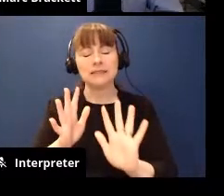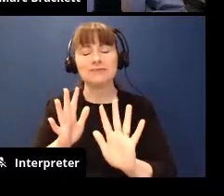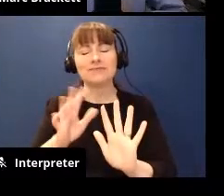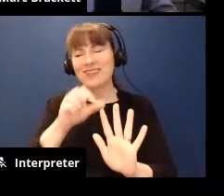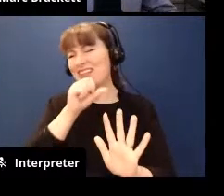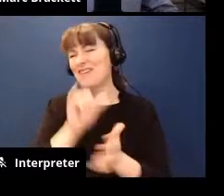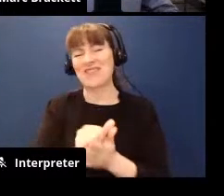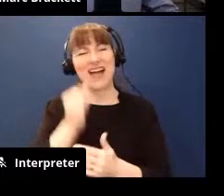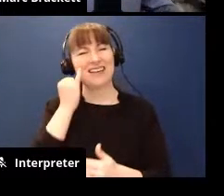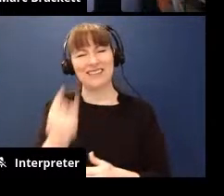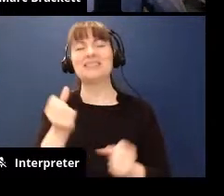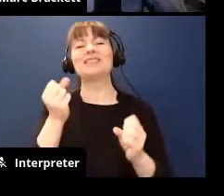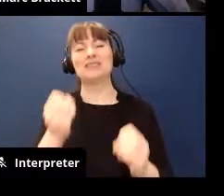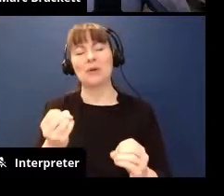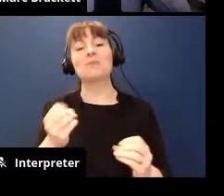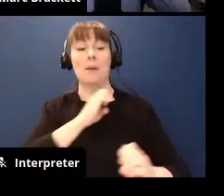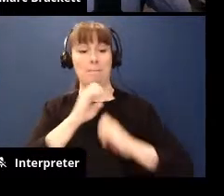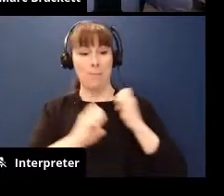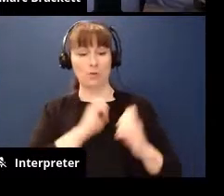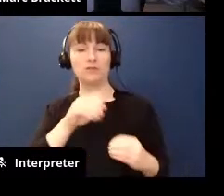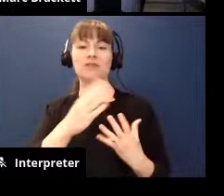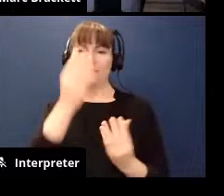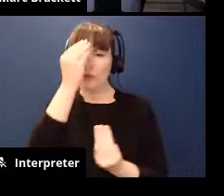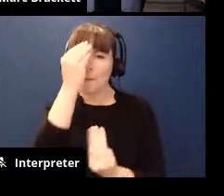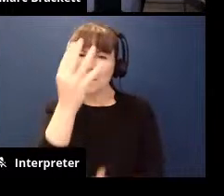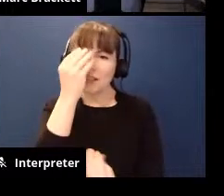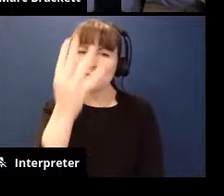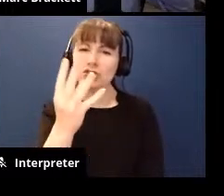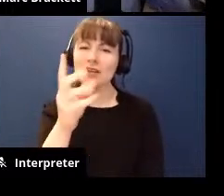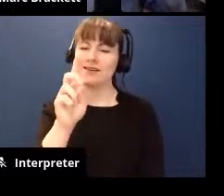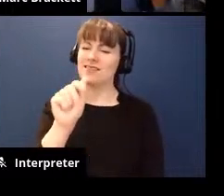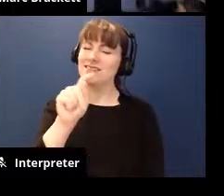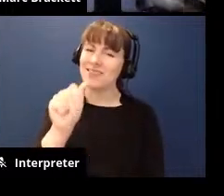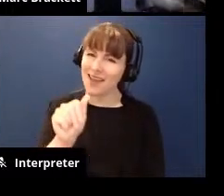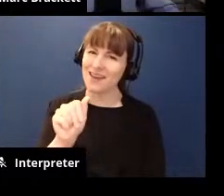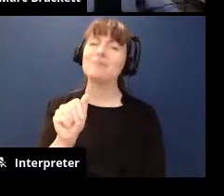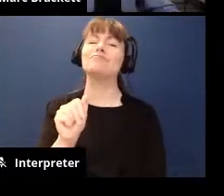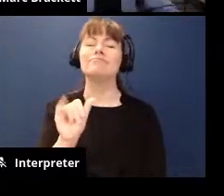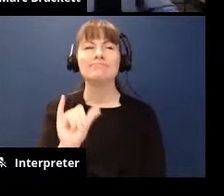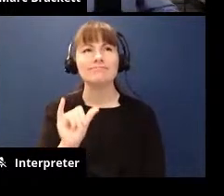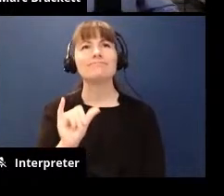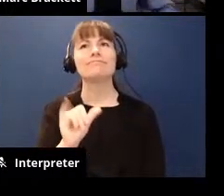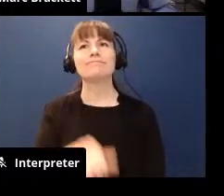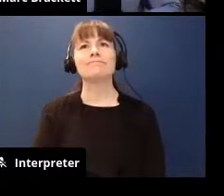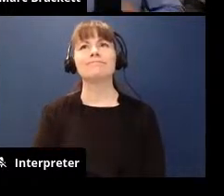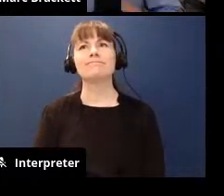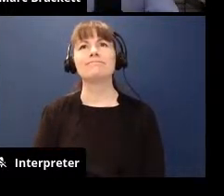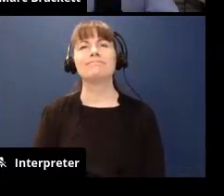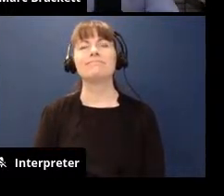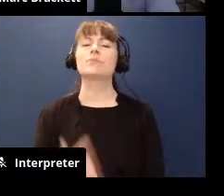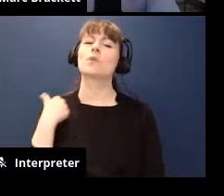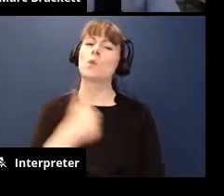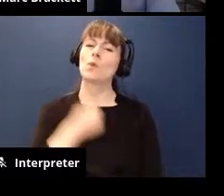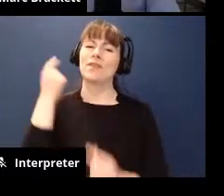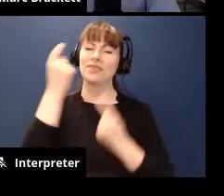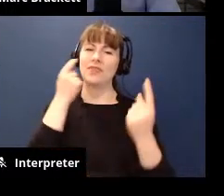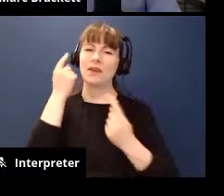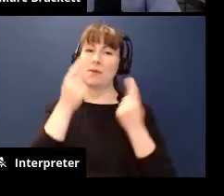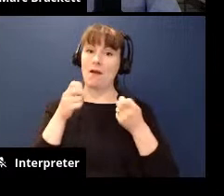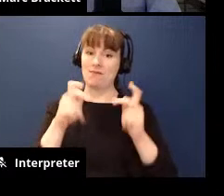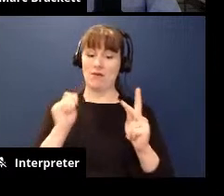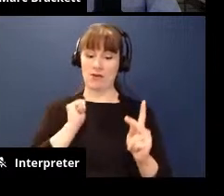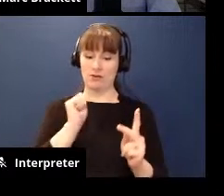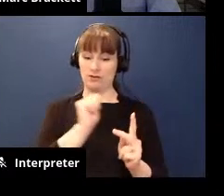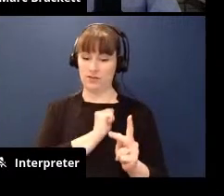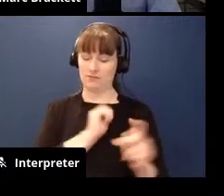the idea of emotions are information emotions are data and and so as we're thinking about allowing ourselves to fully feel and